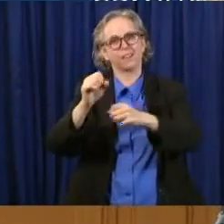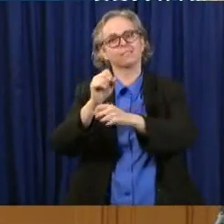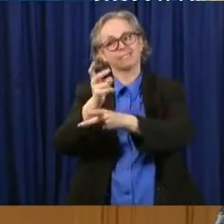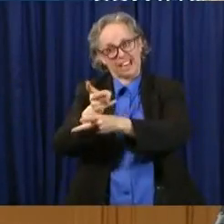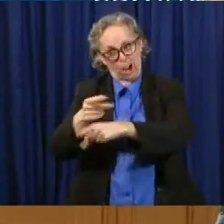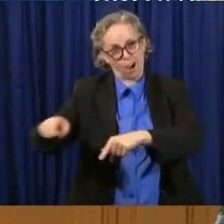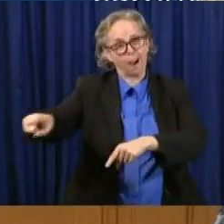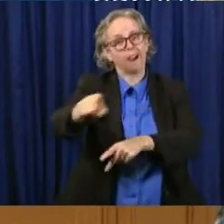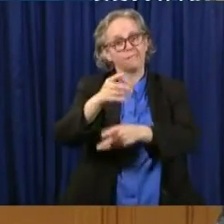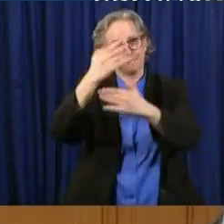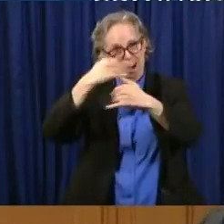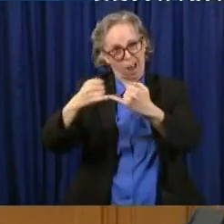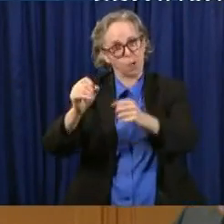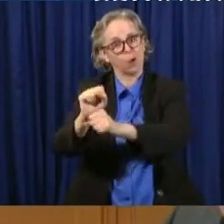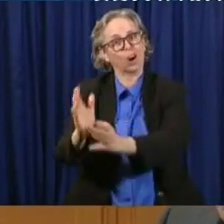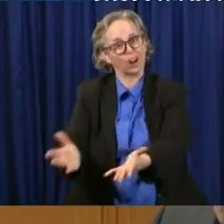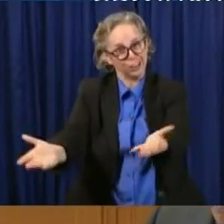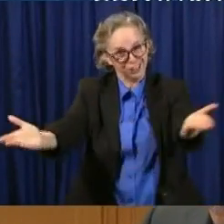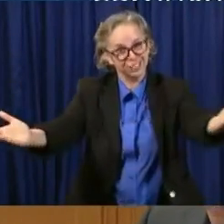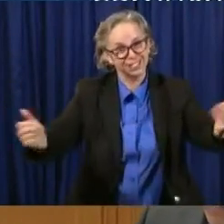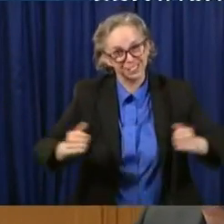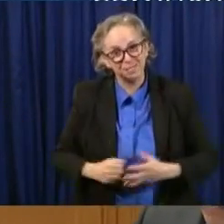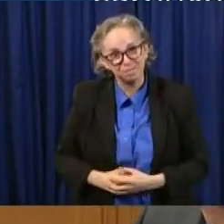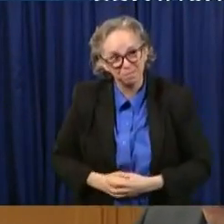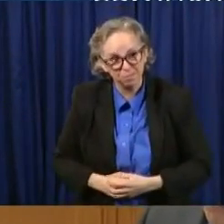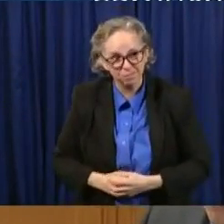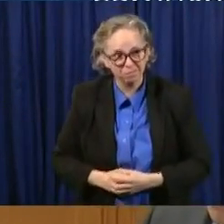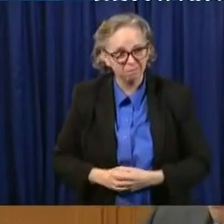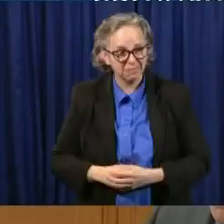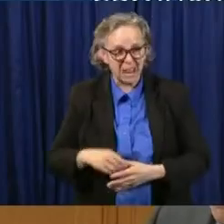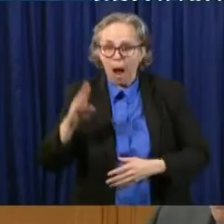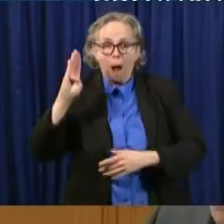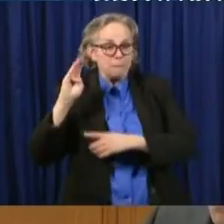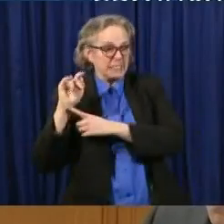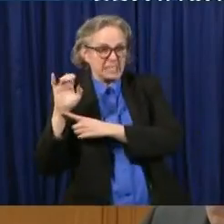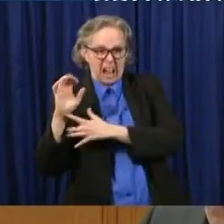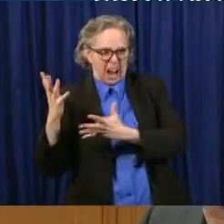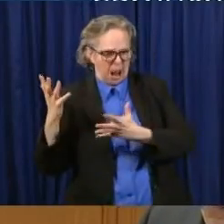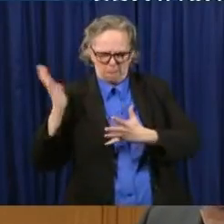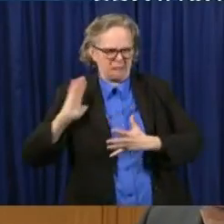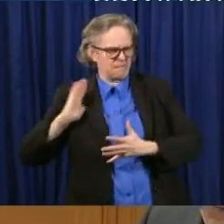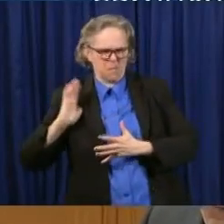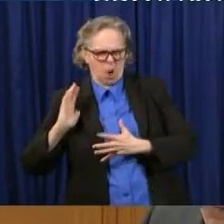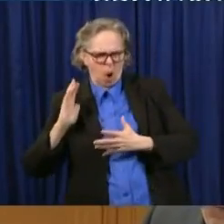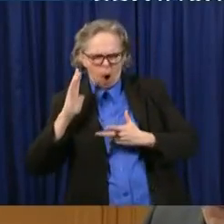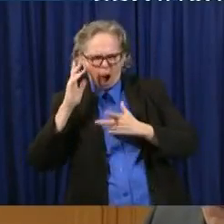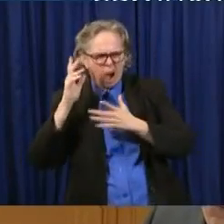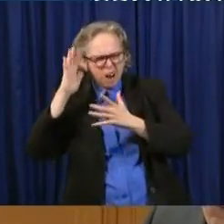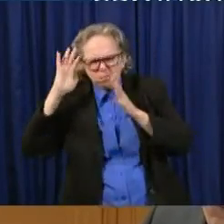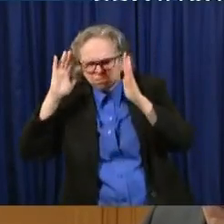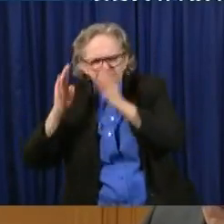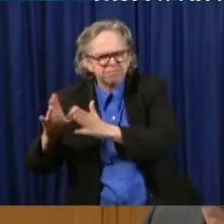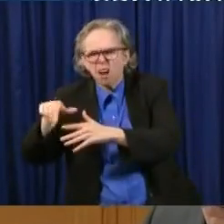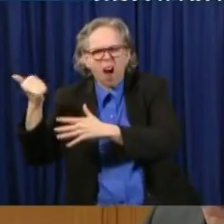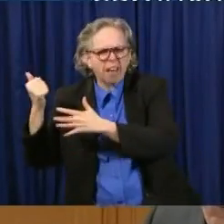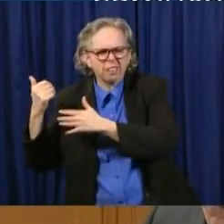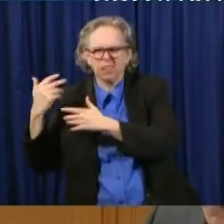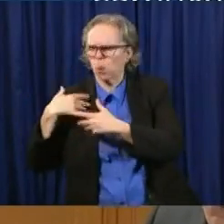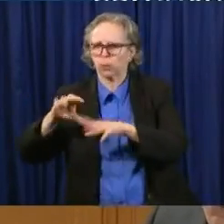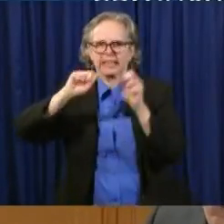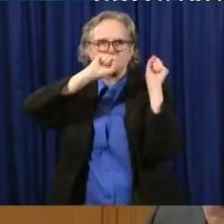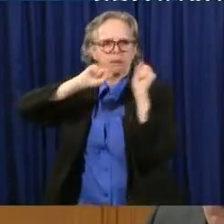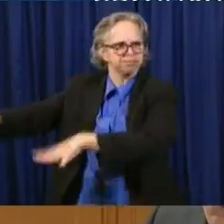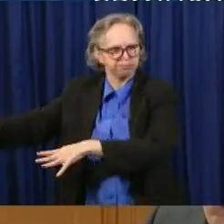amount of resources that Battelle just dropped from doing other things to devoting to this partnership with